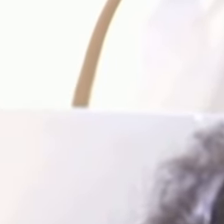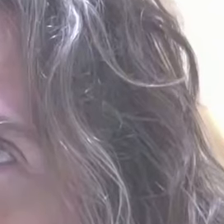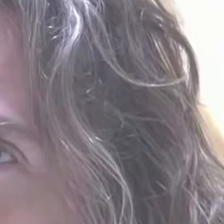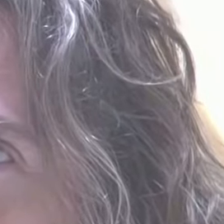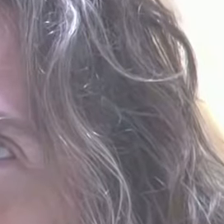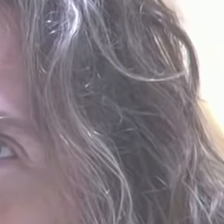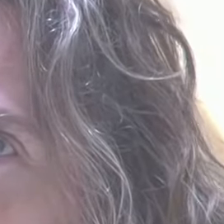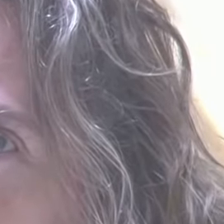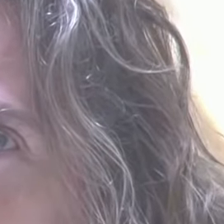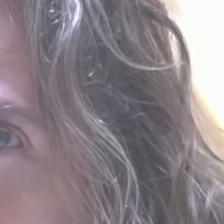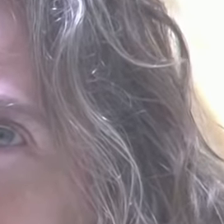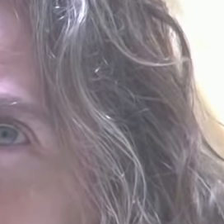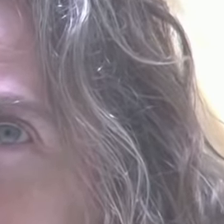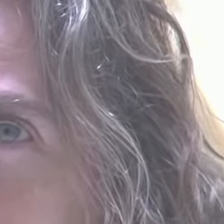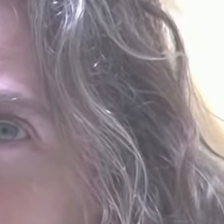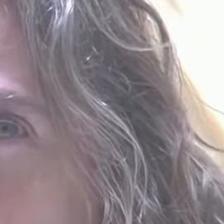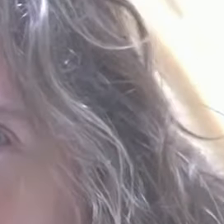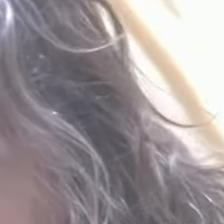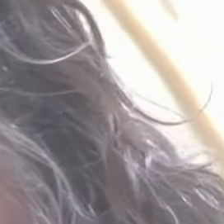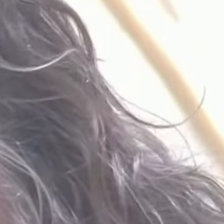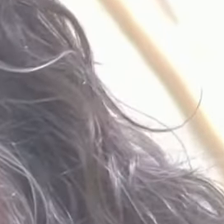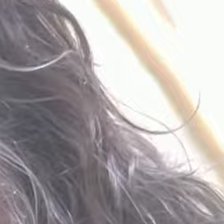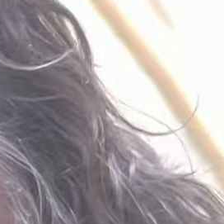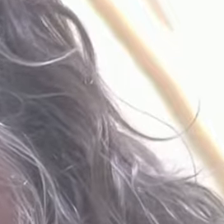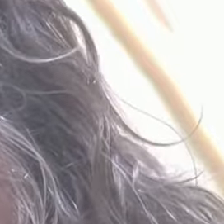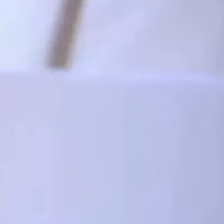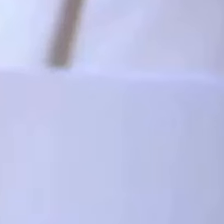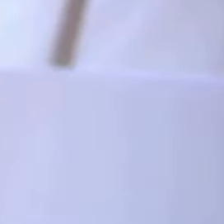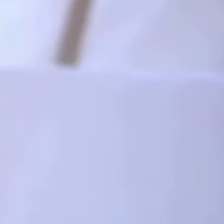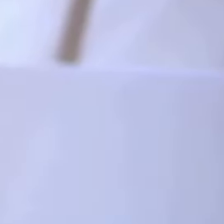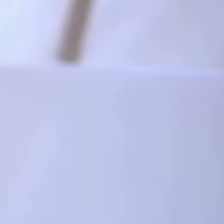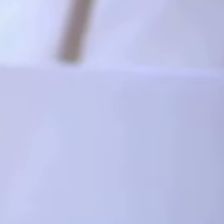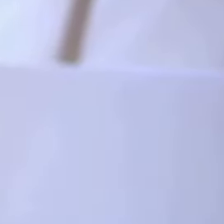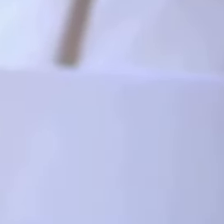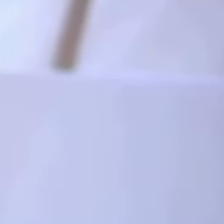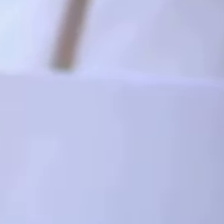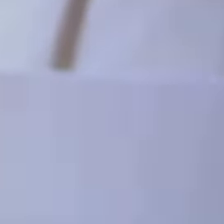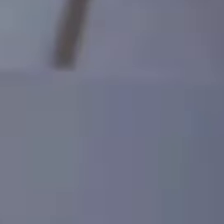In Maison Rouge, Balcon... Blanc. Yes.